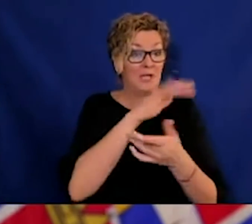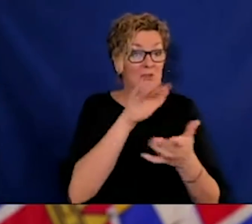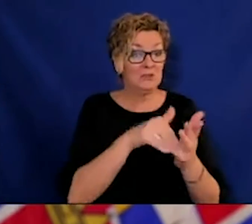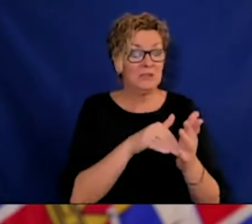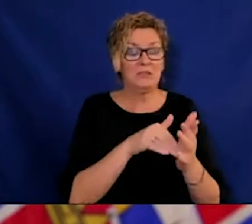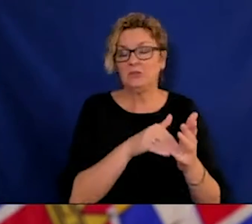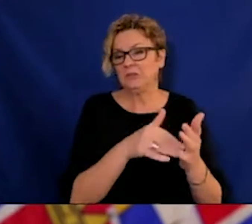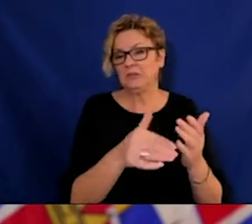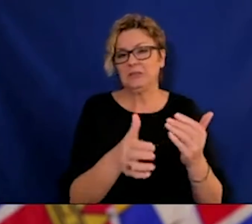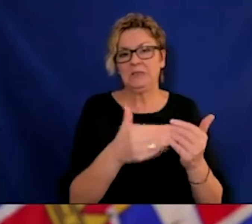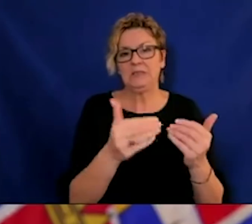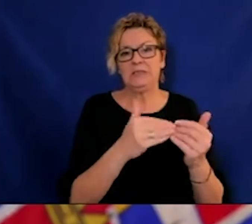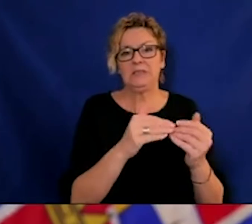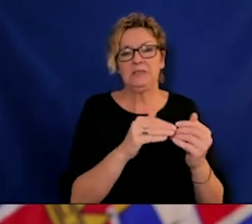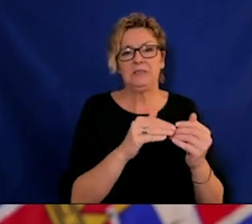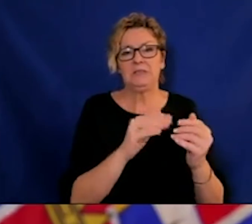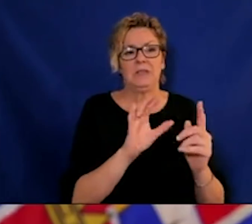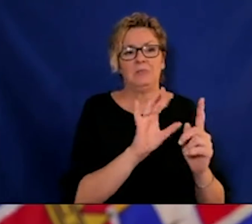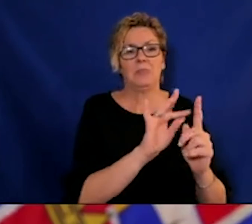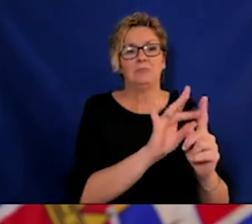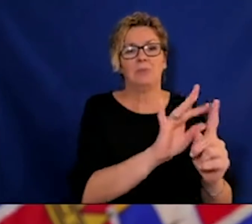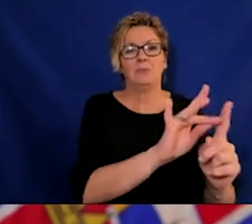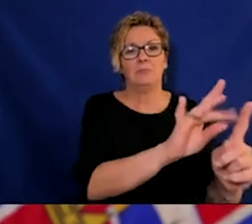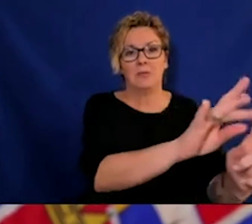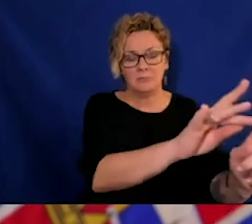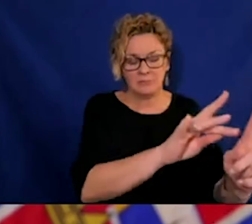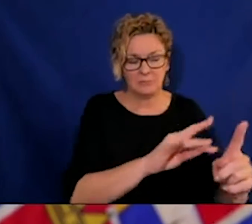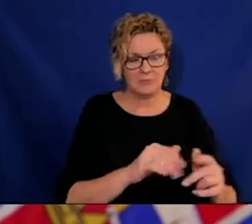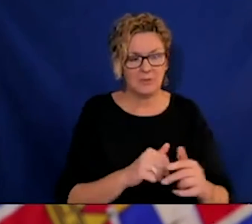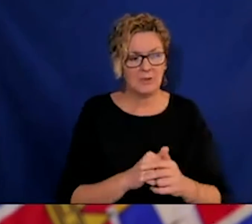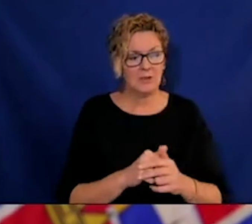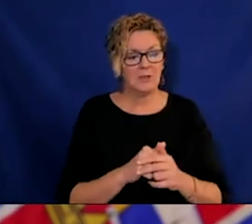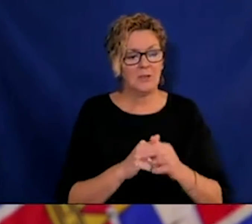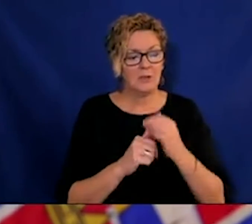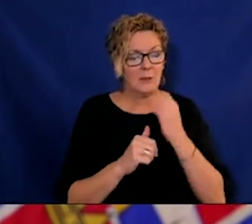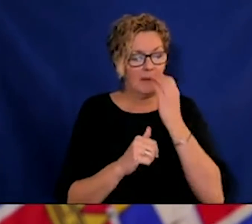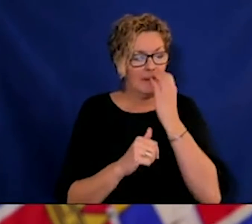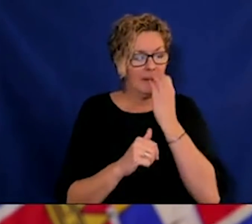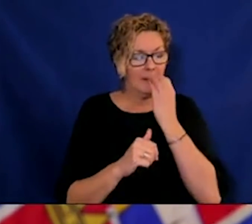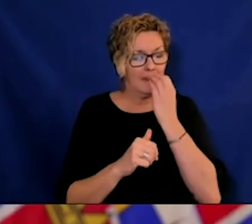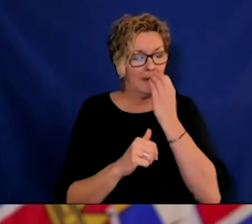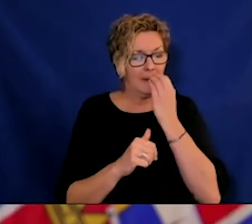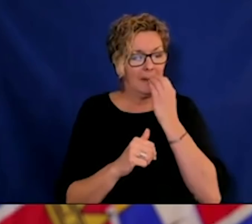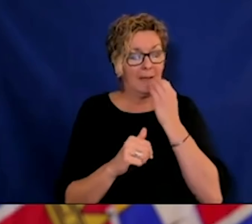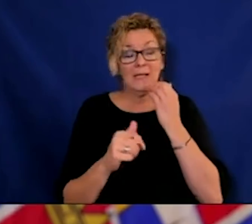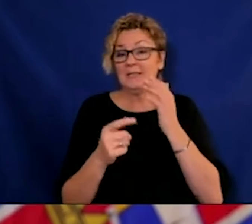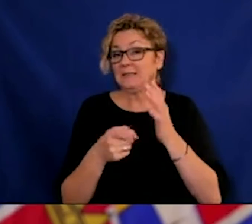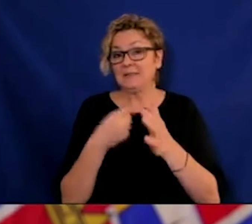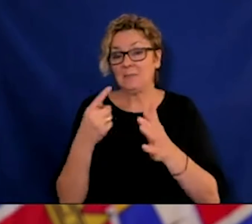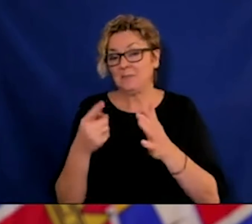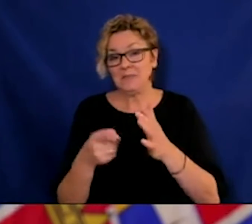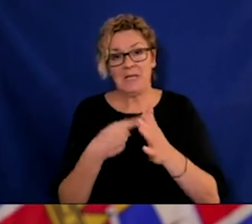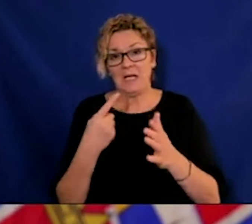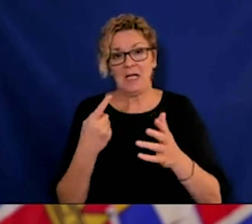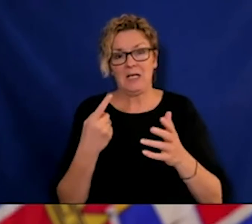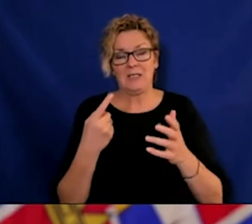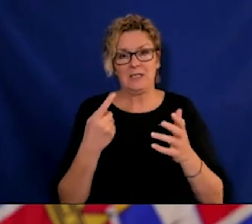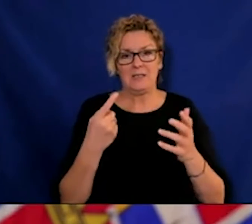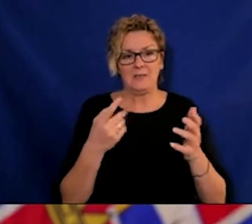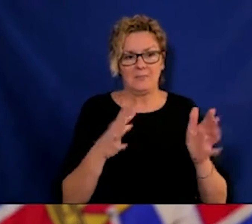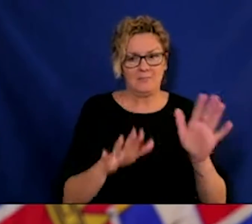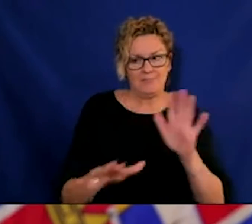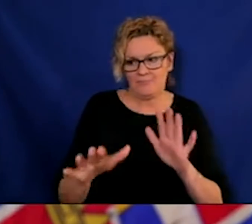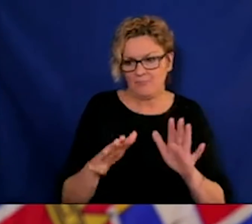sometimes it's hard to tell whether it's from a resident or whether it's a staff person, but, you know, with the